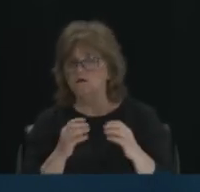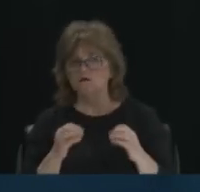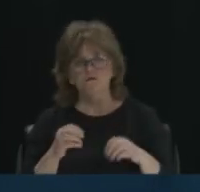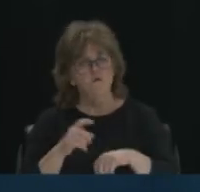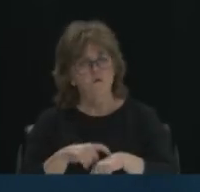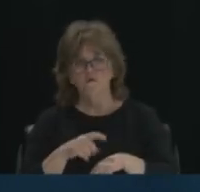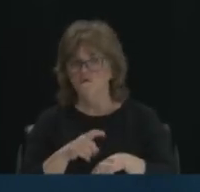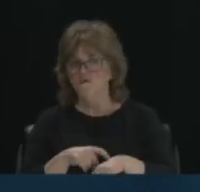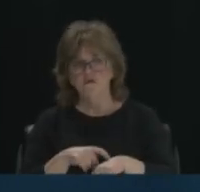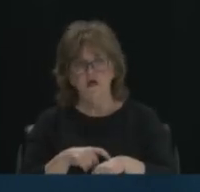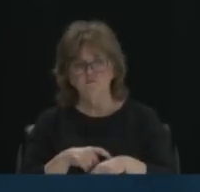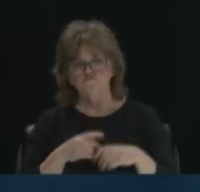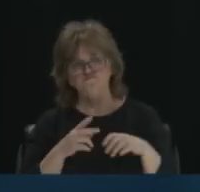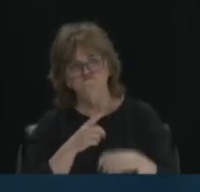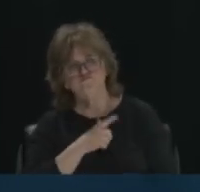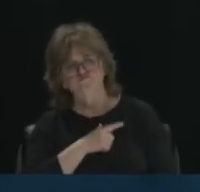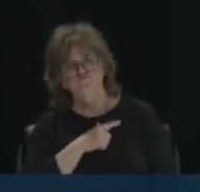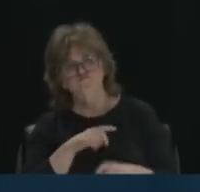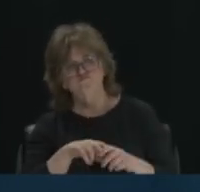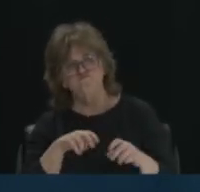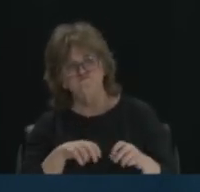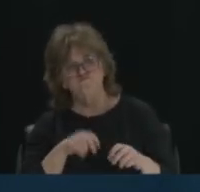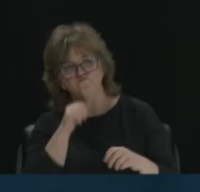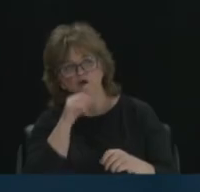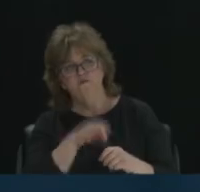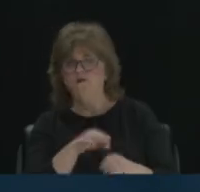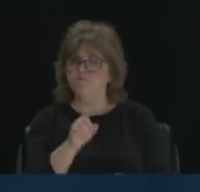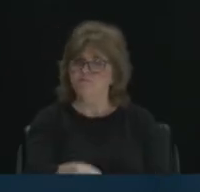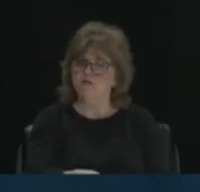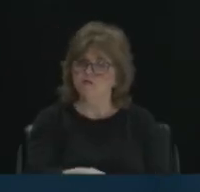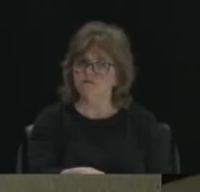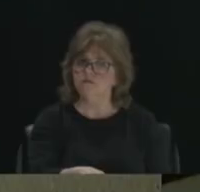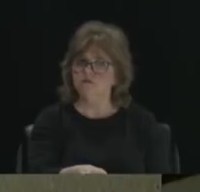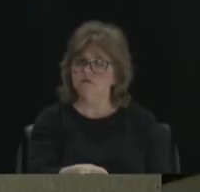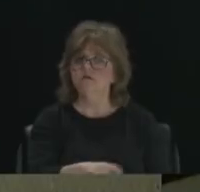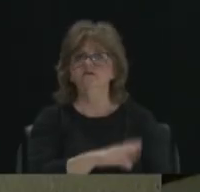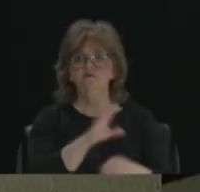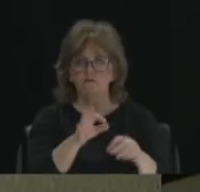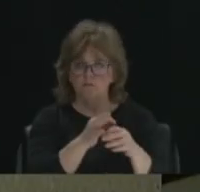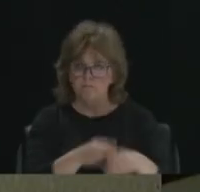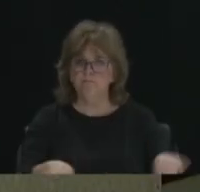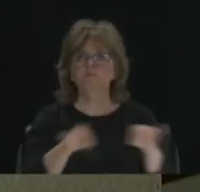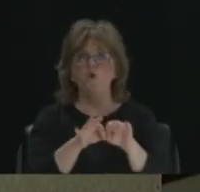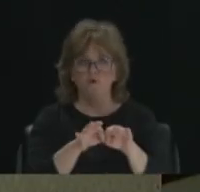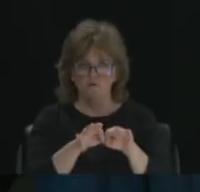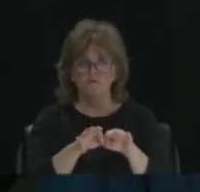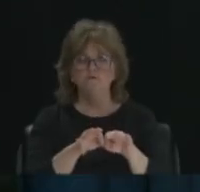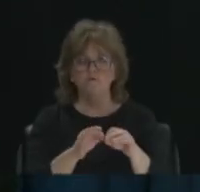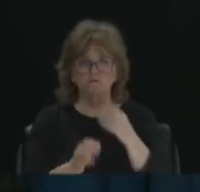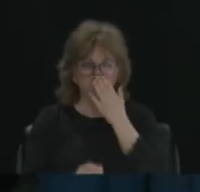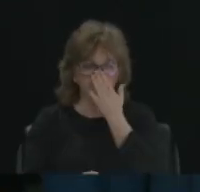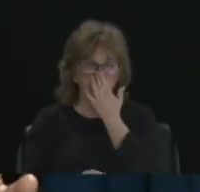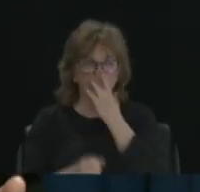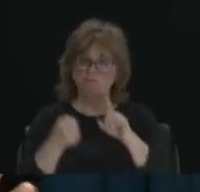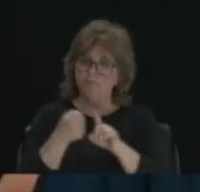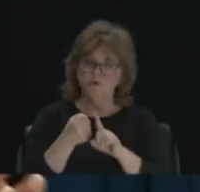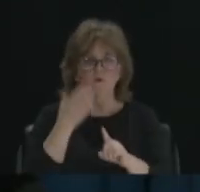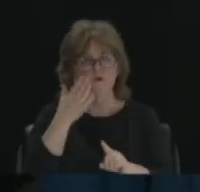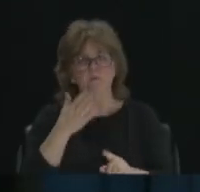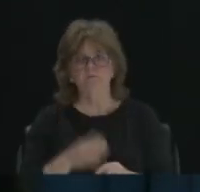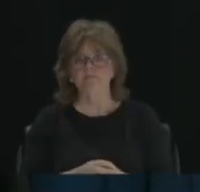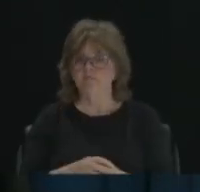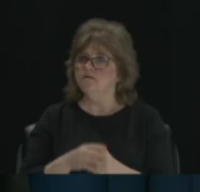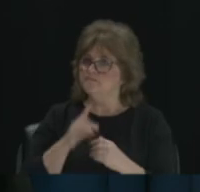to not vote. Right. You must do it because your vote will make a powerful difference. It's so powerful. And I appreciate